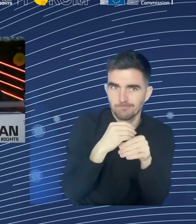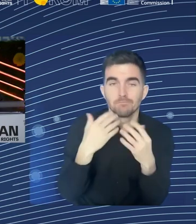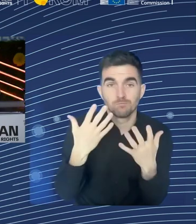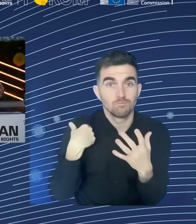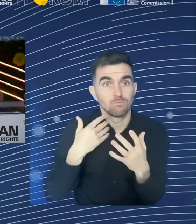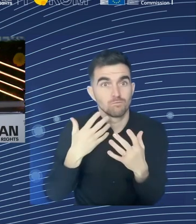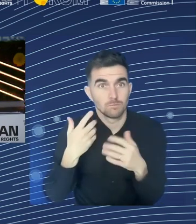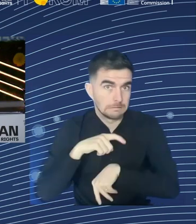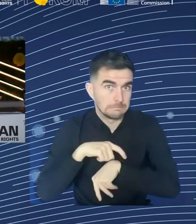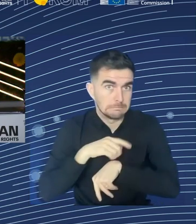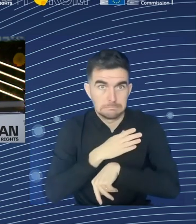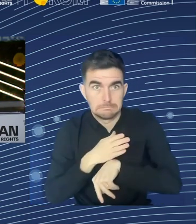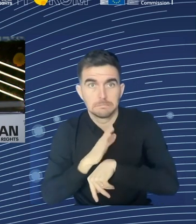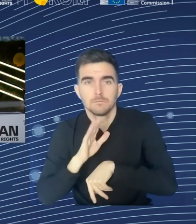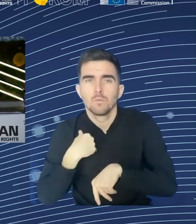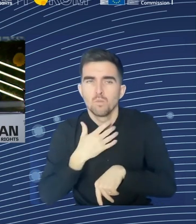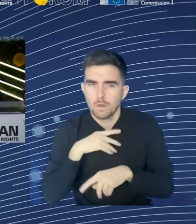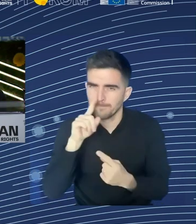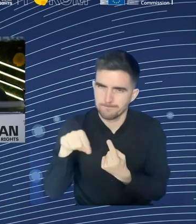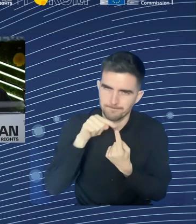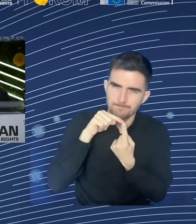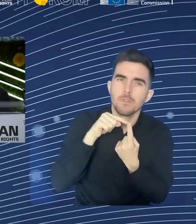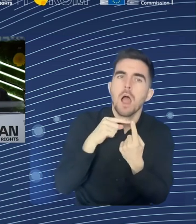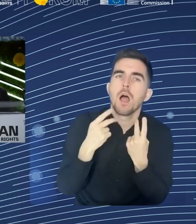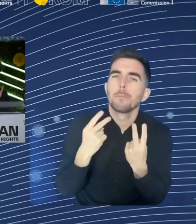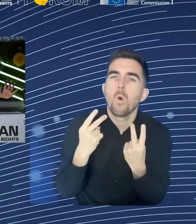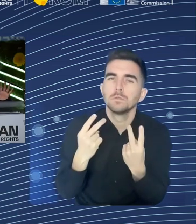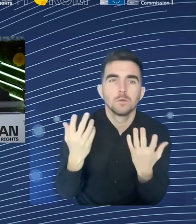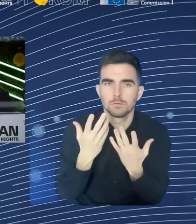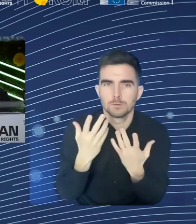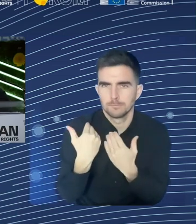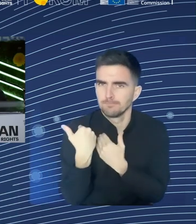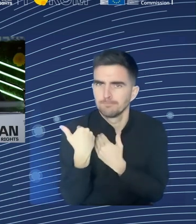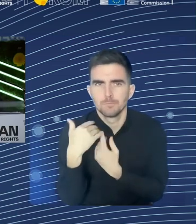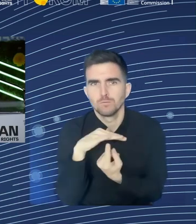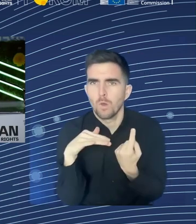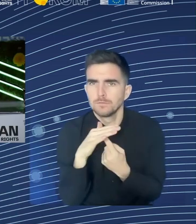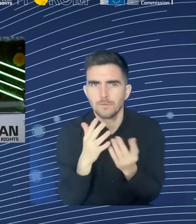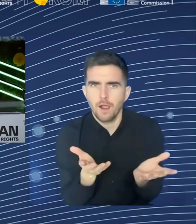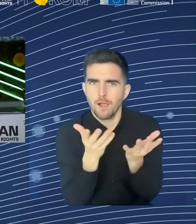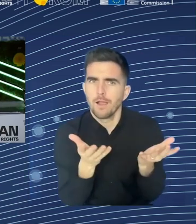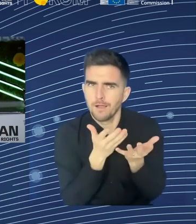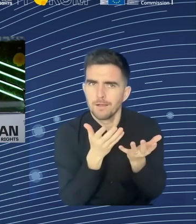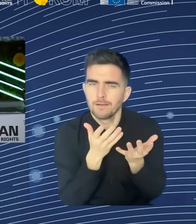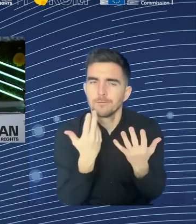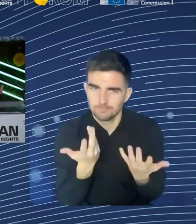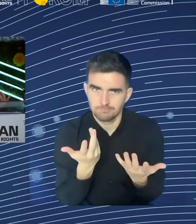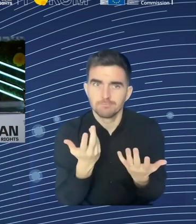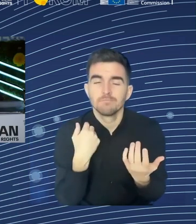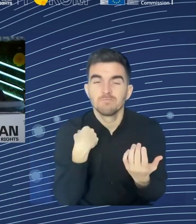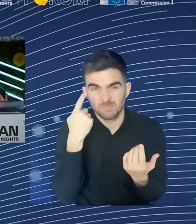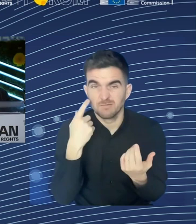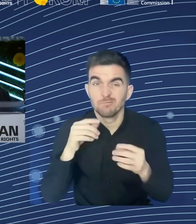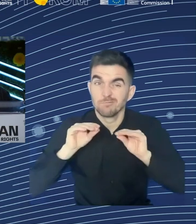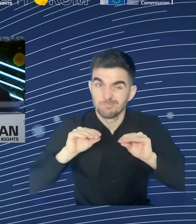already, to some extent, involved. I mean, this is now just one aspect, but I have the impression, in